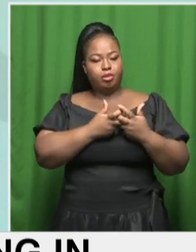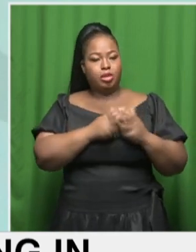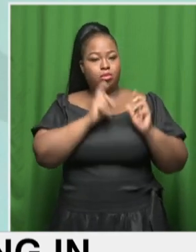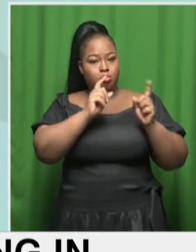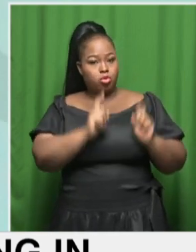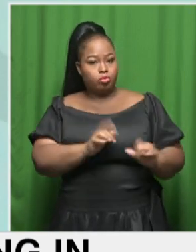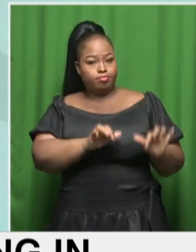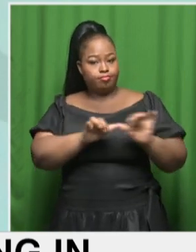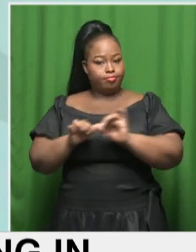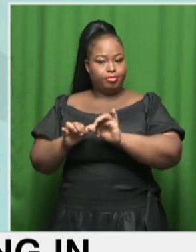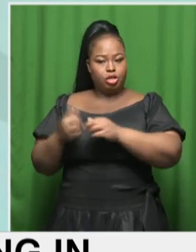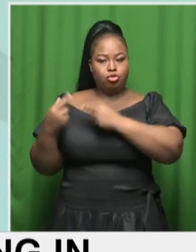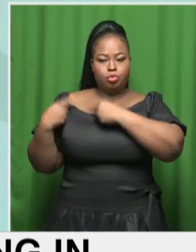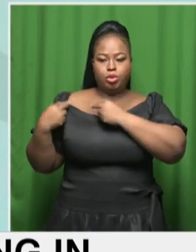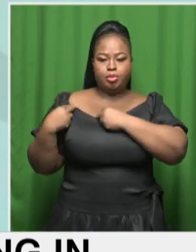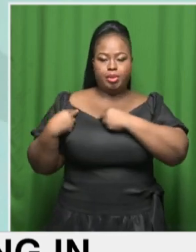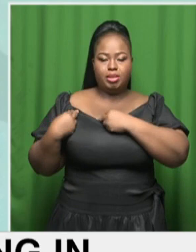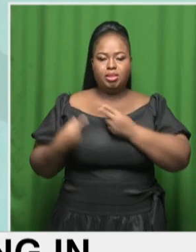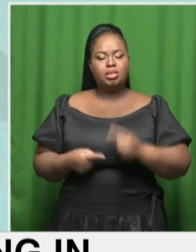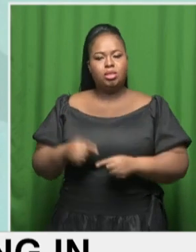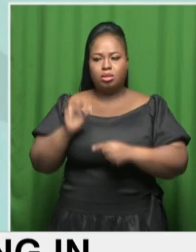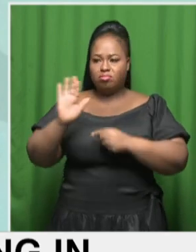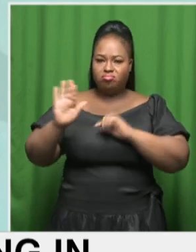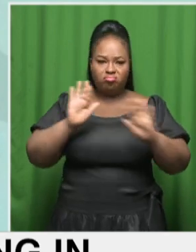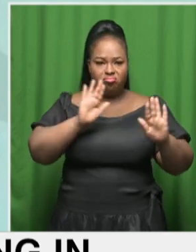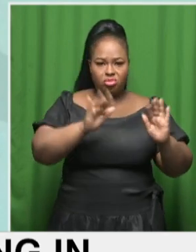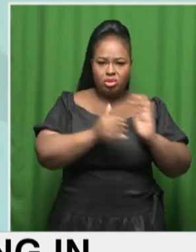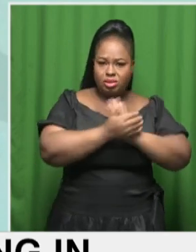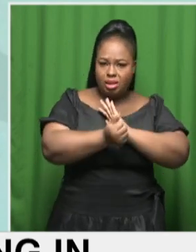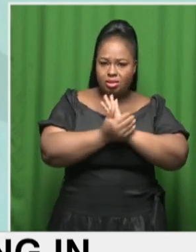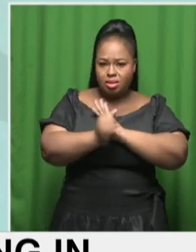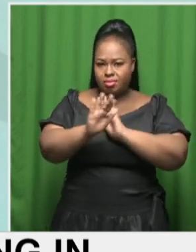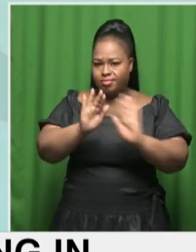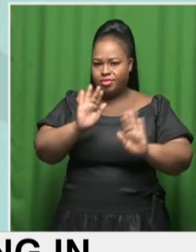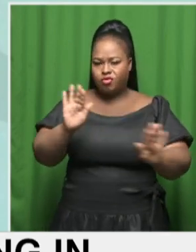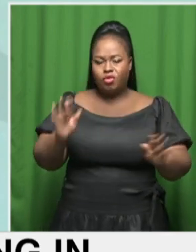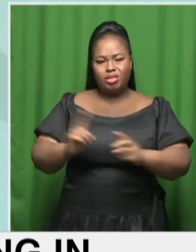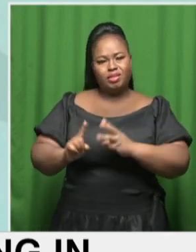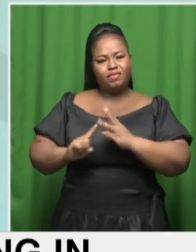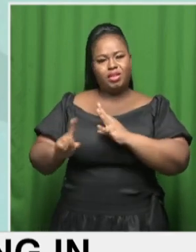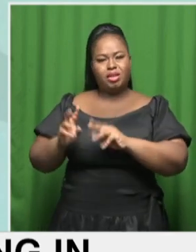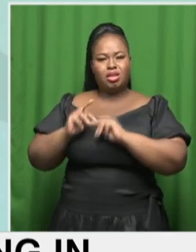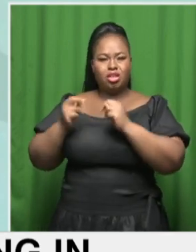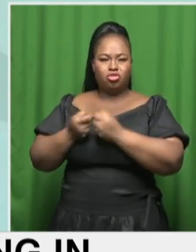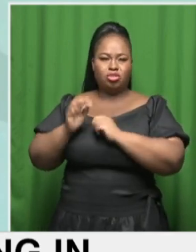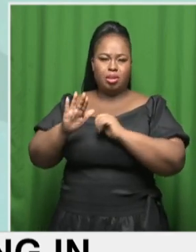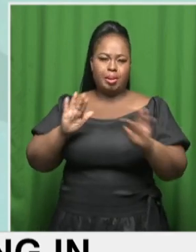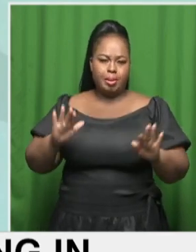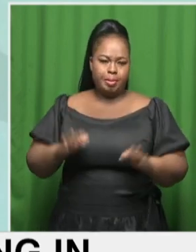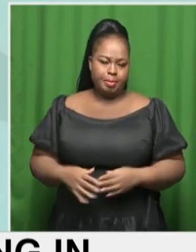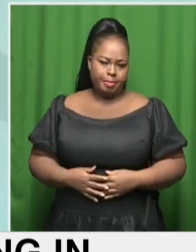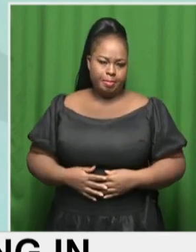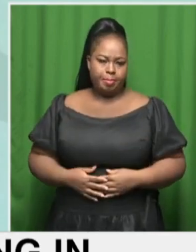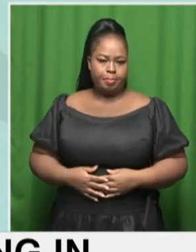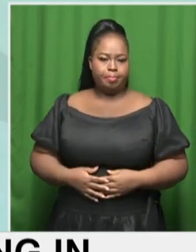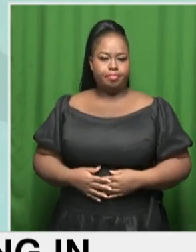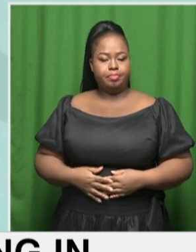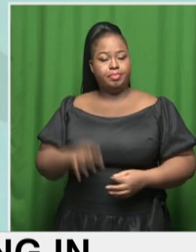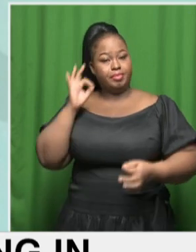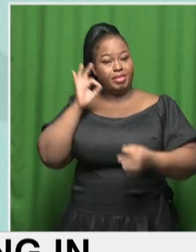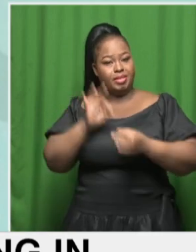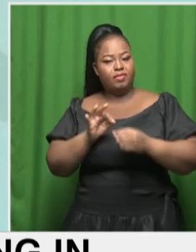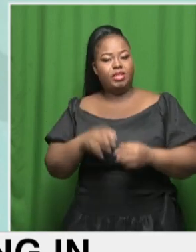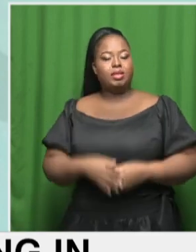differentiated responsibilities and respective capabilities in light of different national circumstances. Specifically,